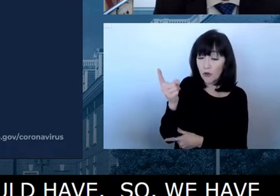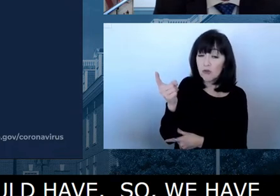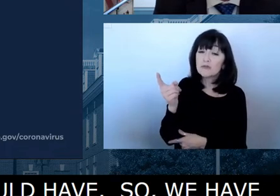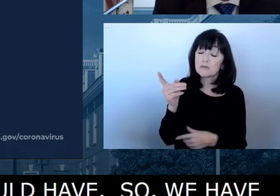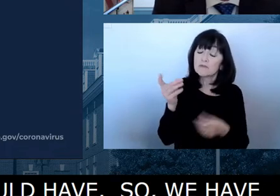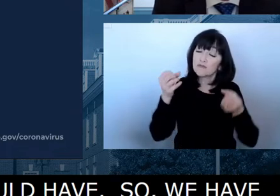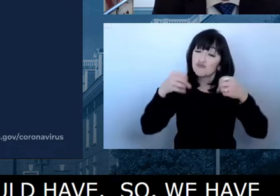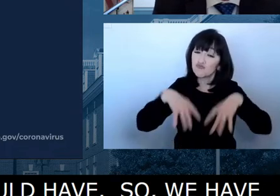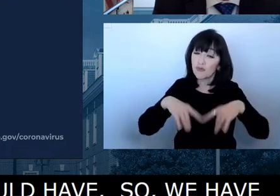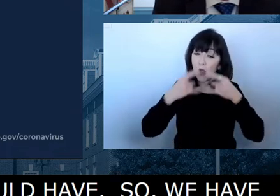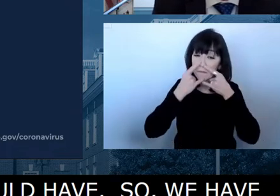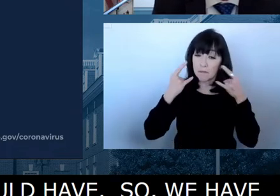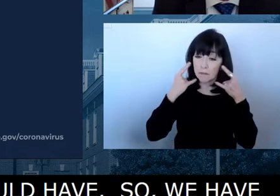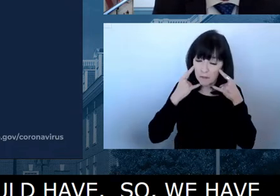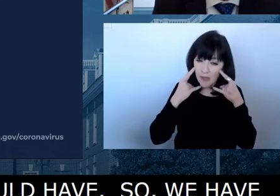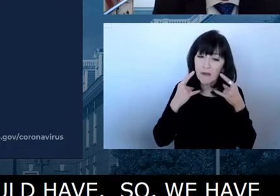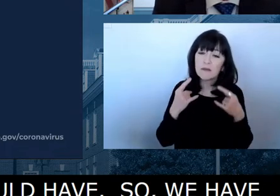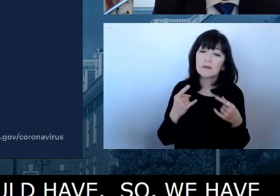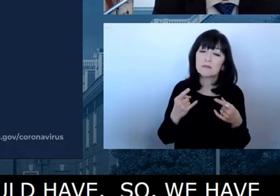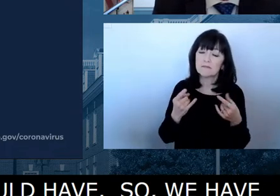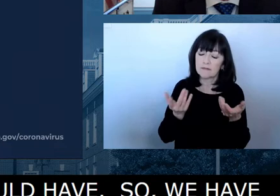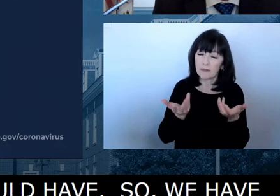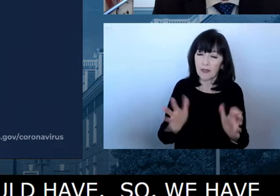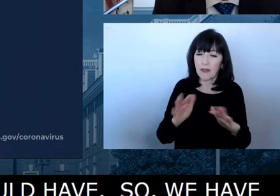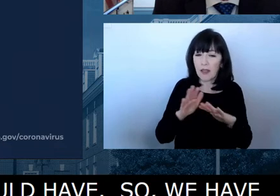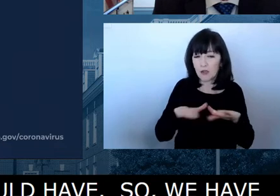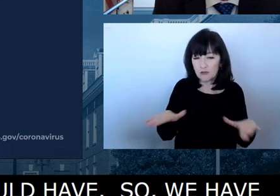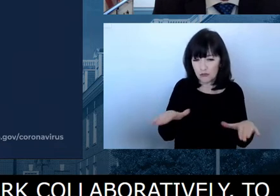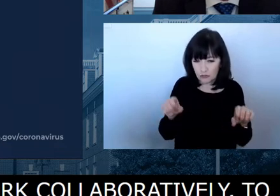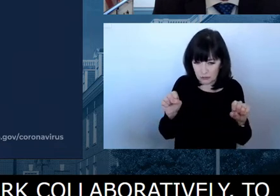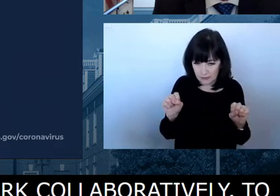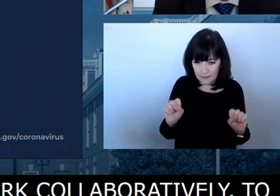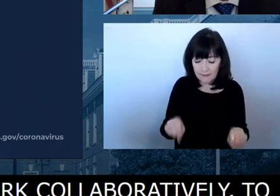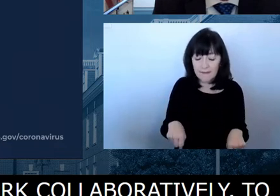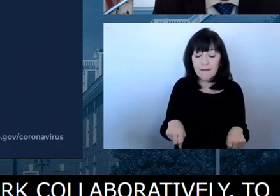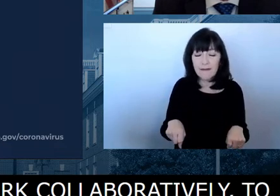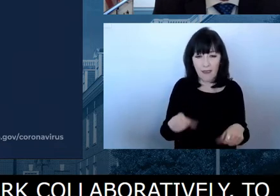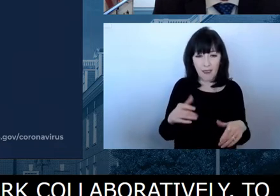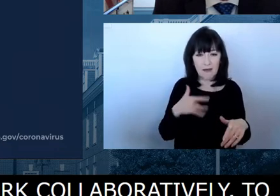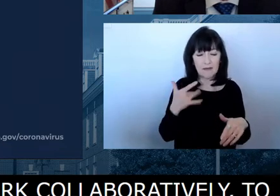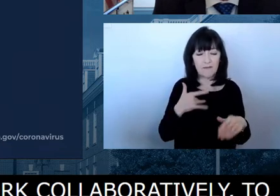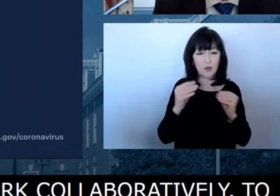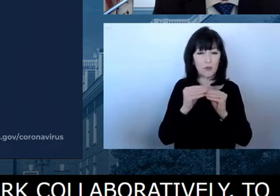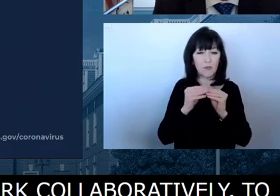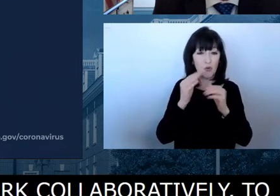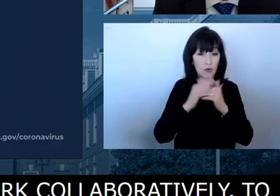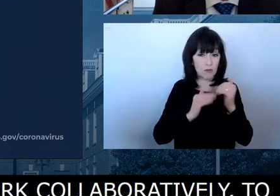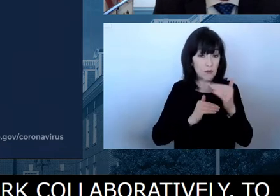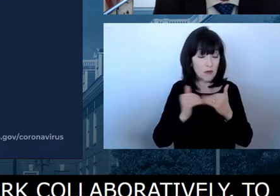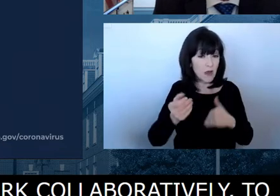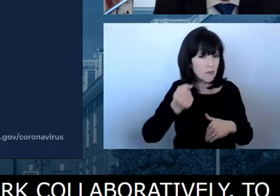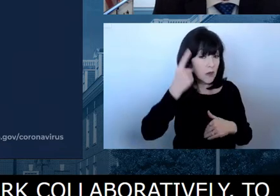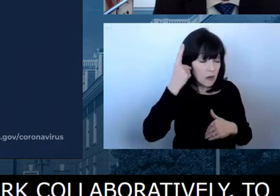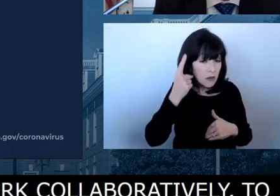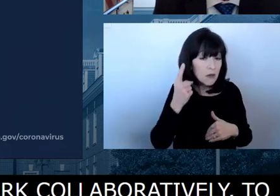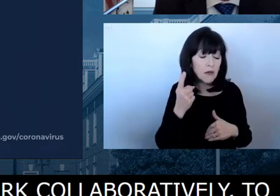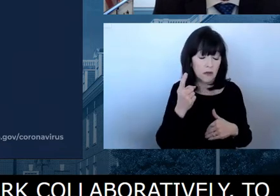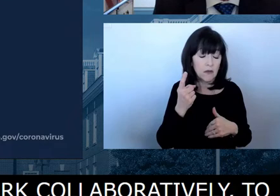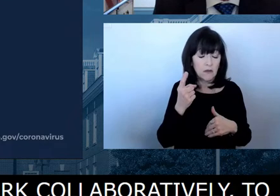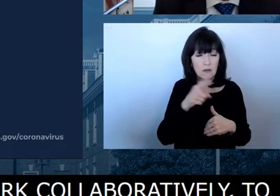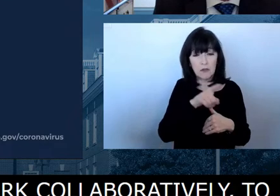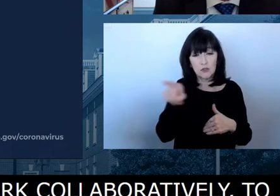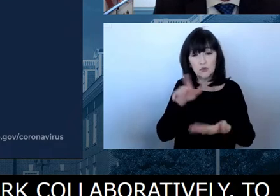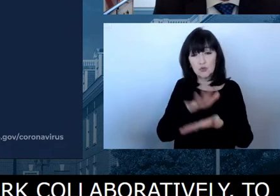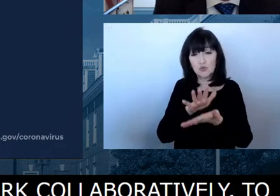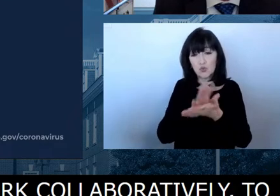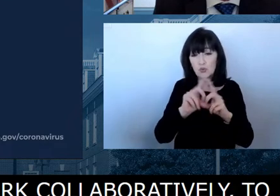appropriate at the local level, which puts districts and schools in the very best possible situation to keep